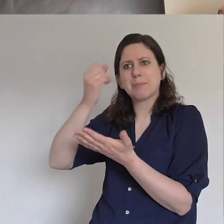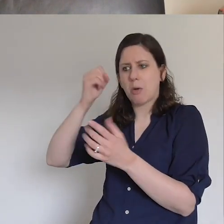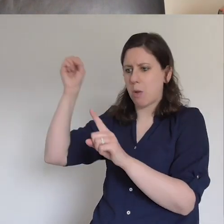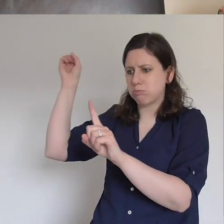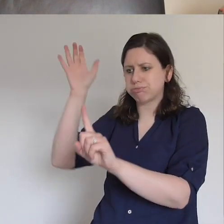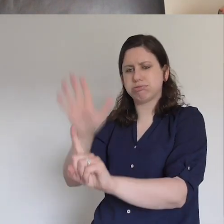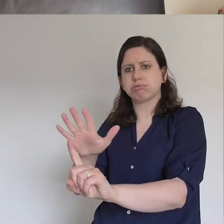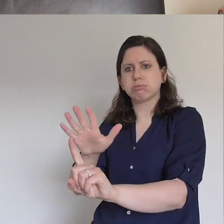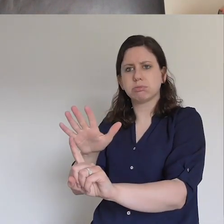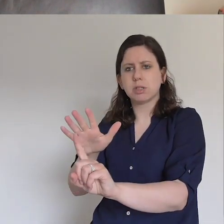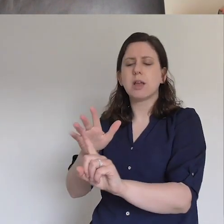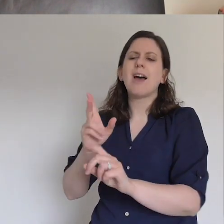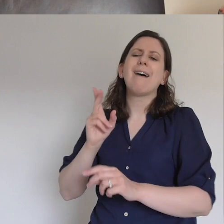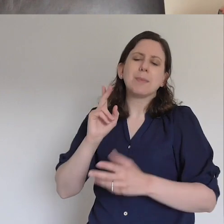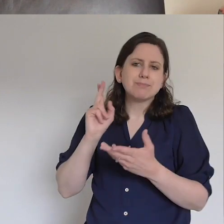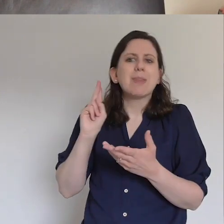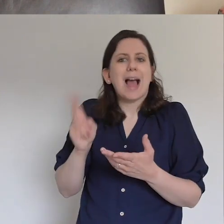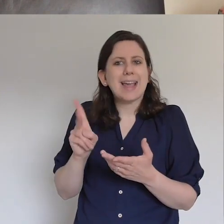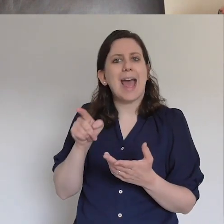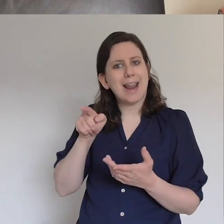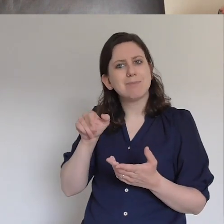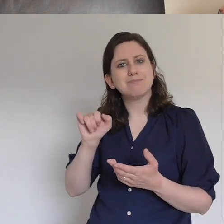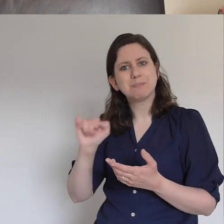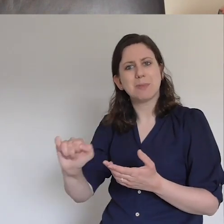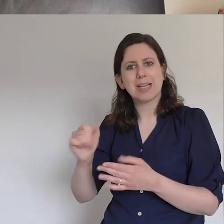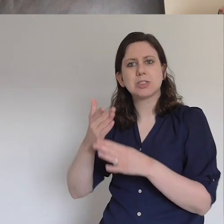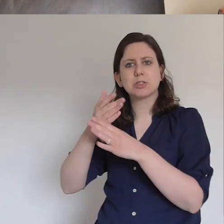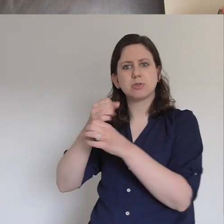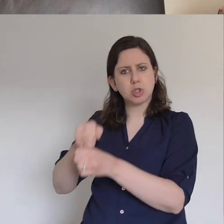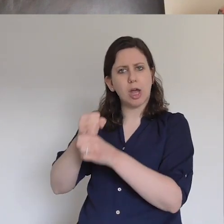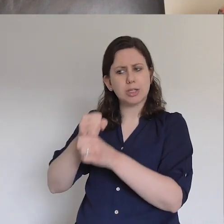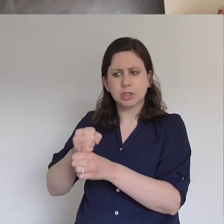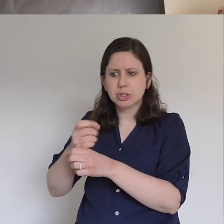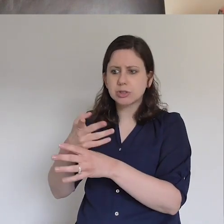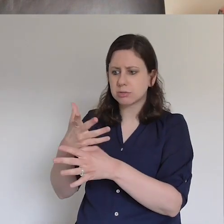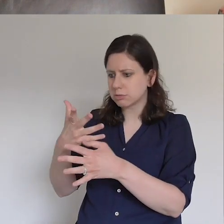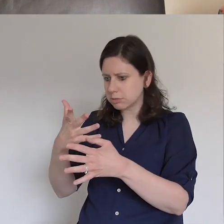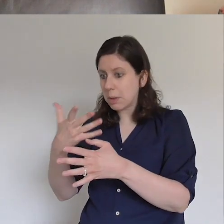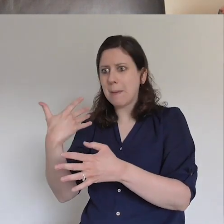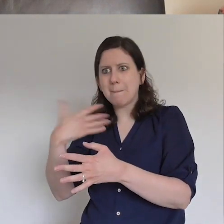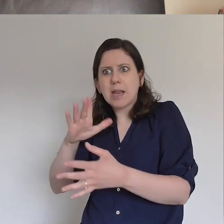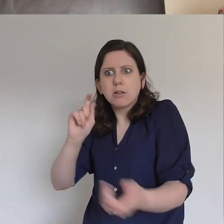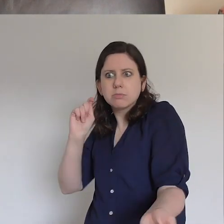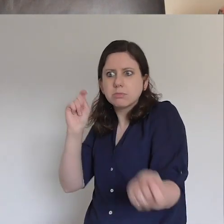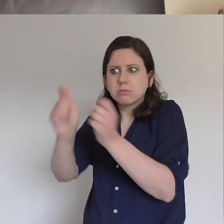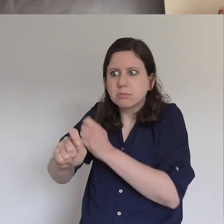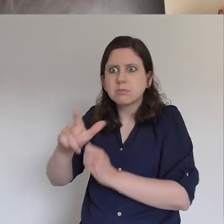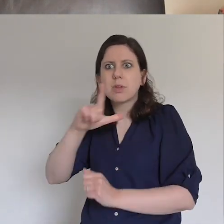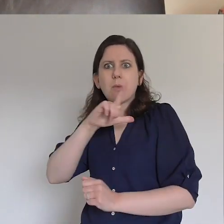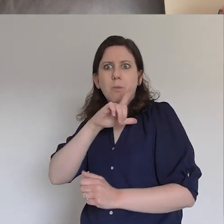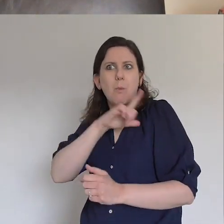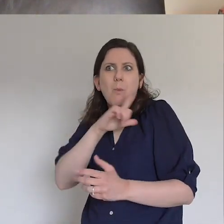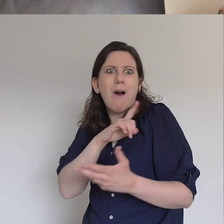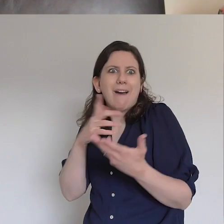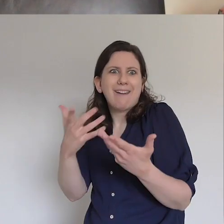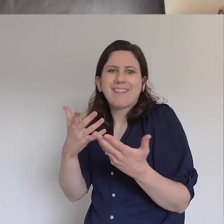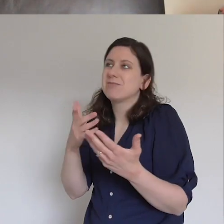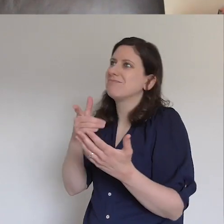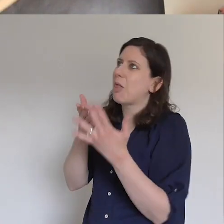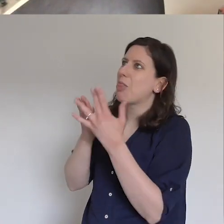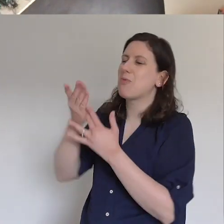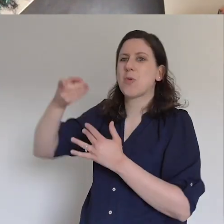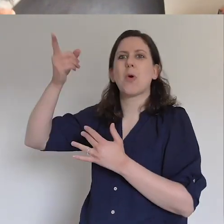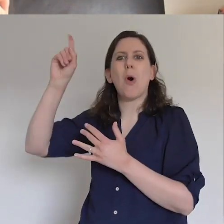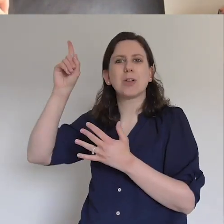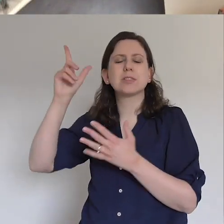and narrative, again, talking about how his church was transformed by a work of God. Both books, especially if